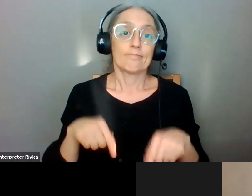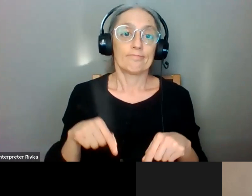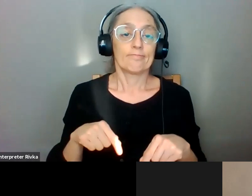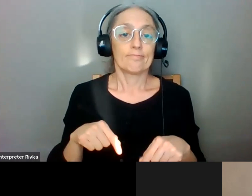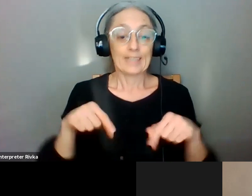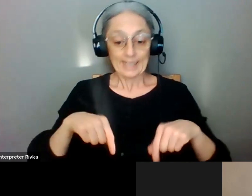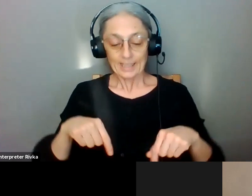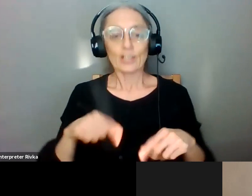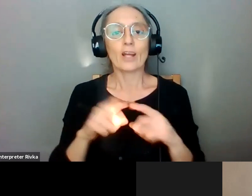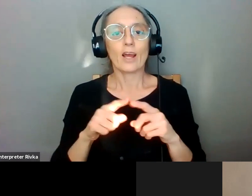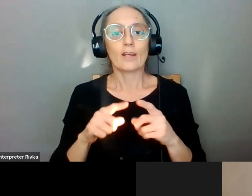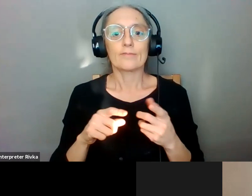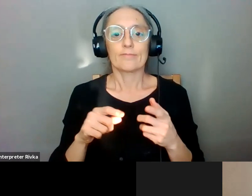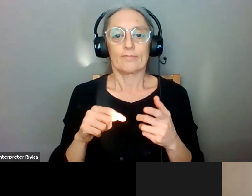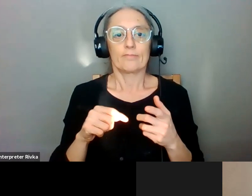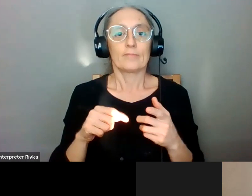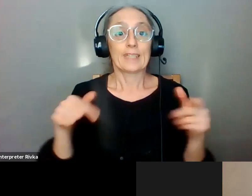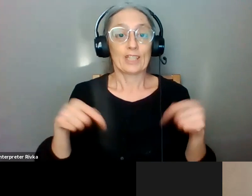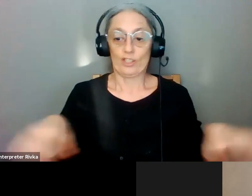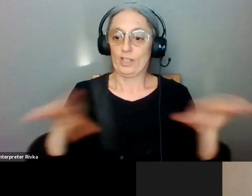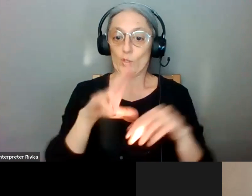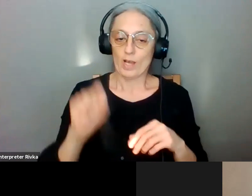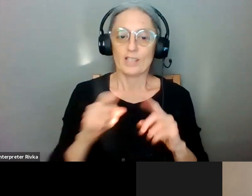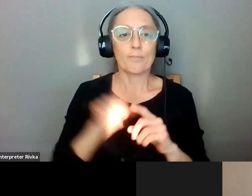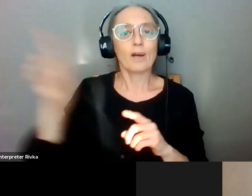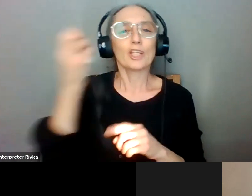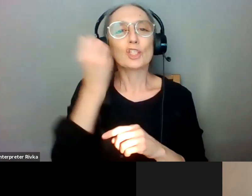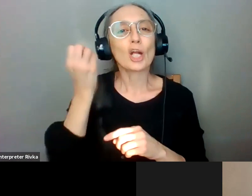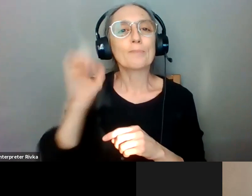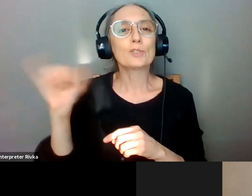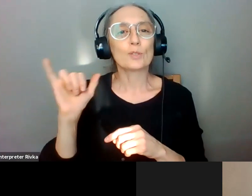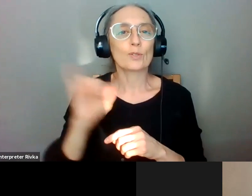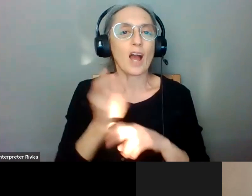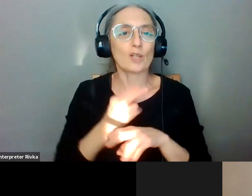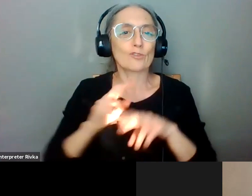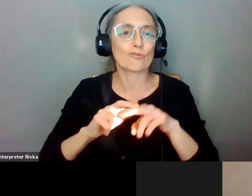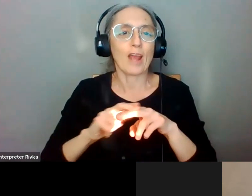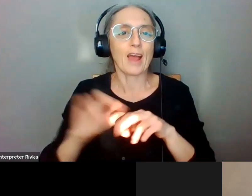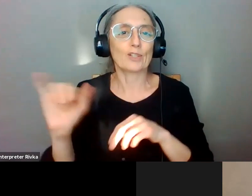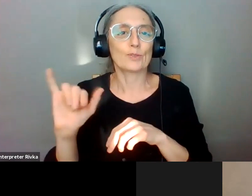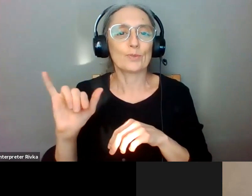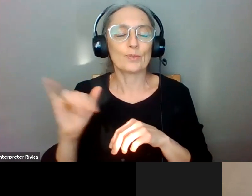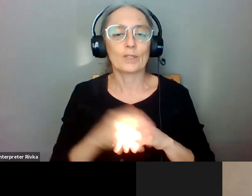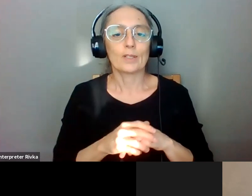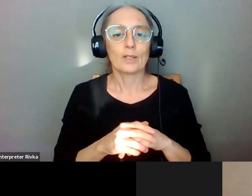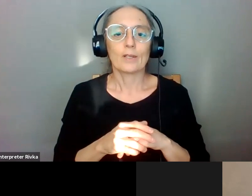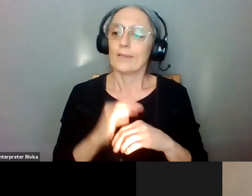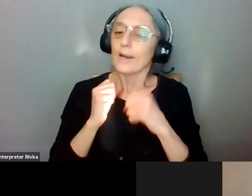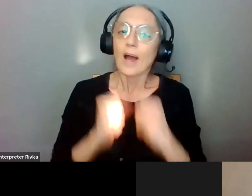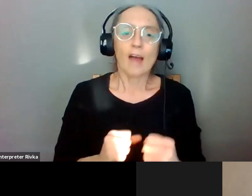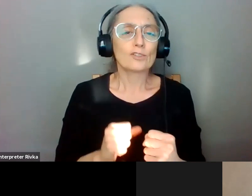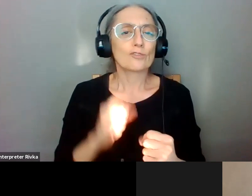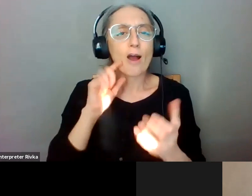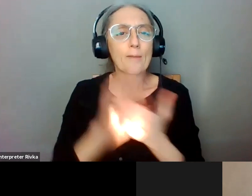country but also all over europe so i i i i'm a firm believer that it's it's a very very valuable